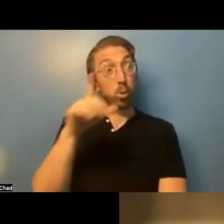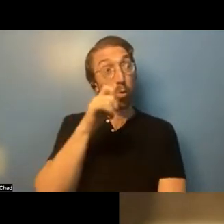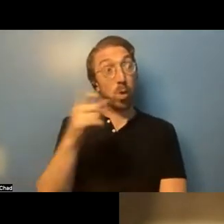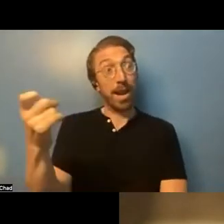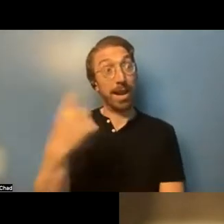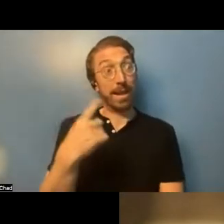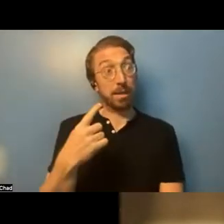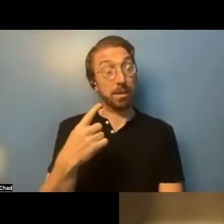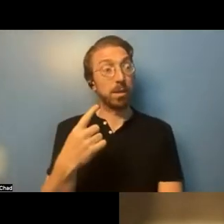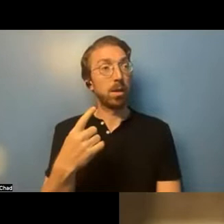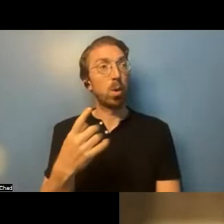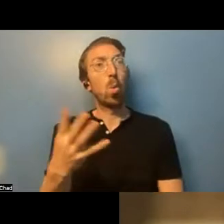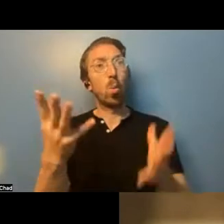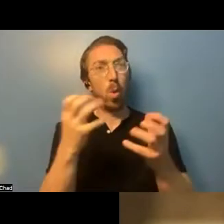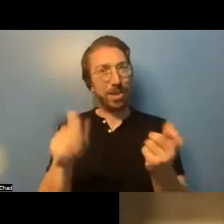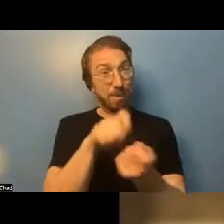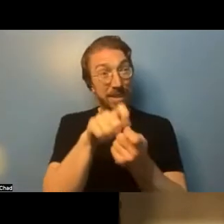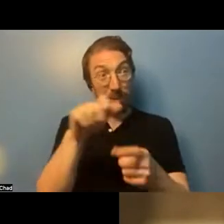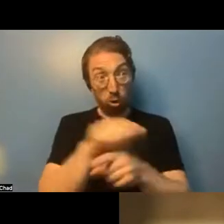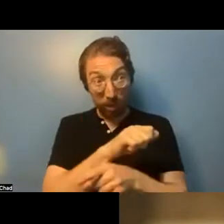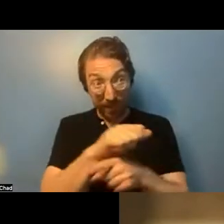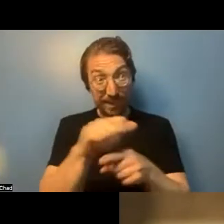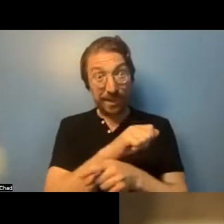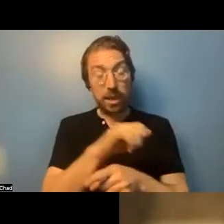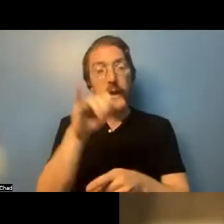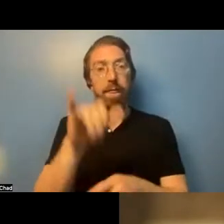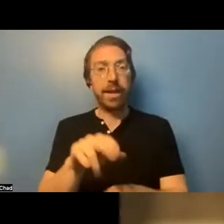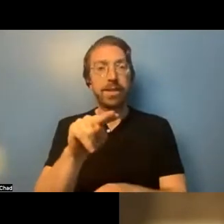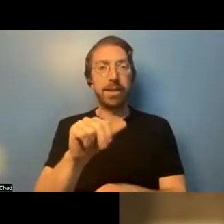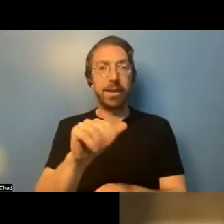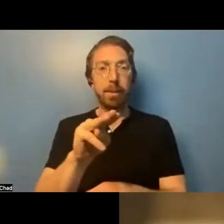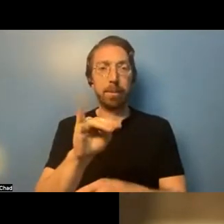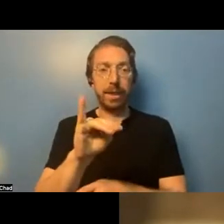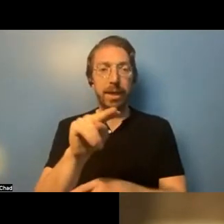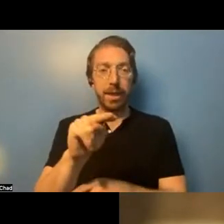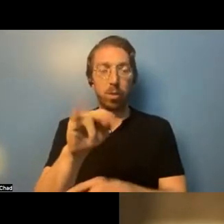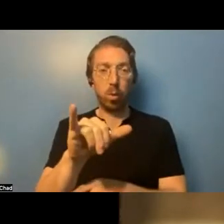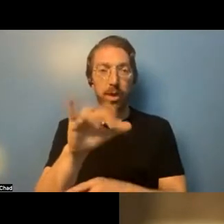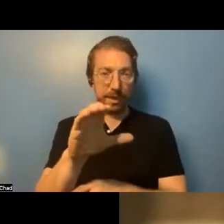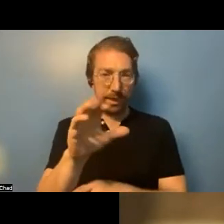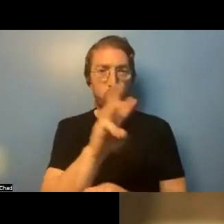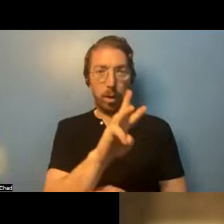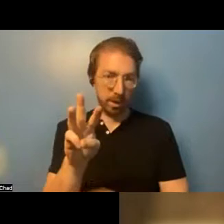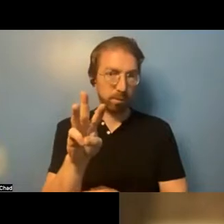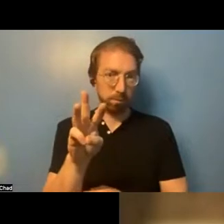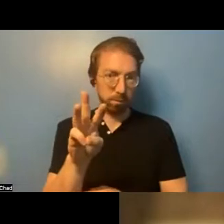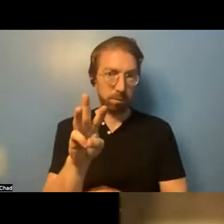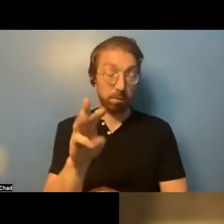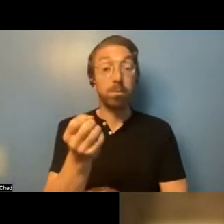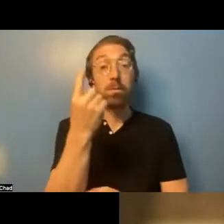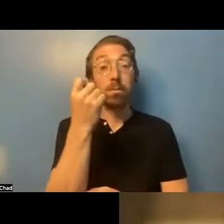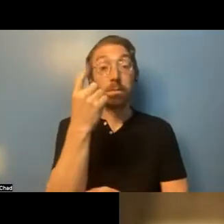or trainings like this, they would be on the NAMI NYC website. But if you are interested in